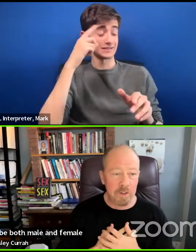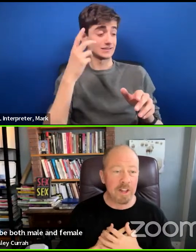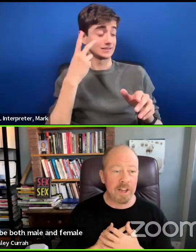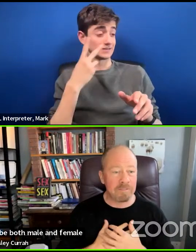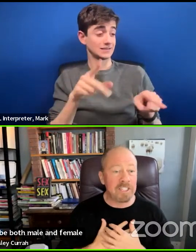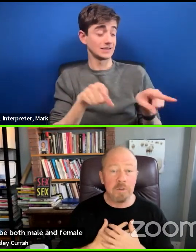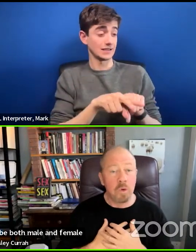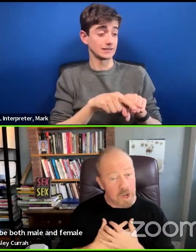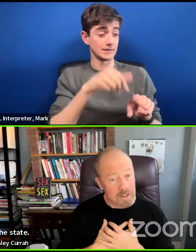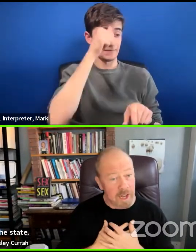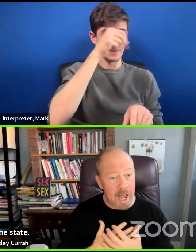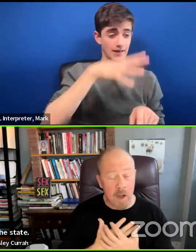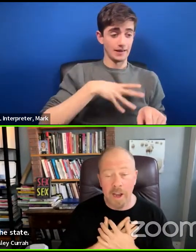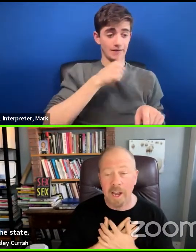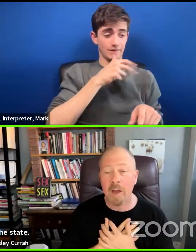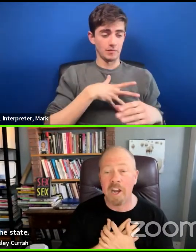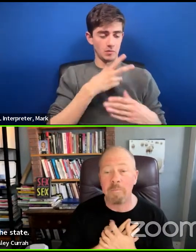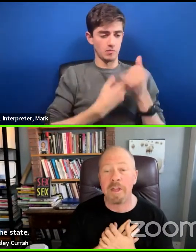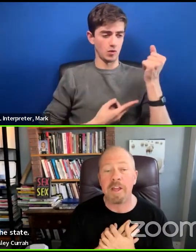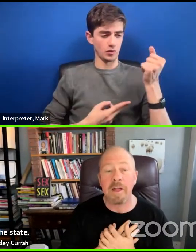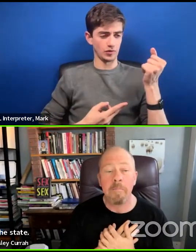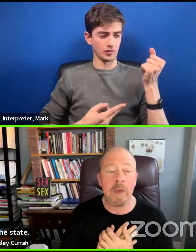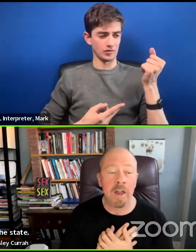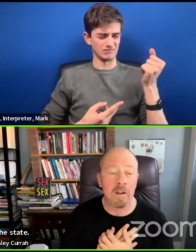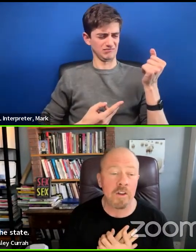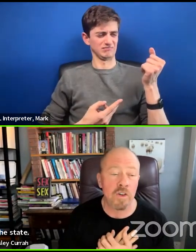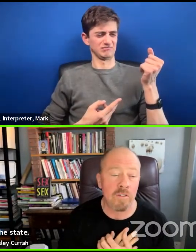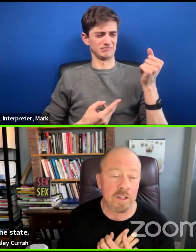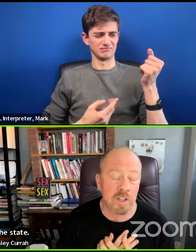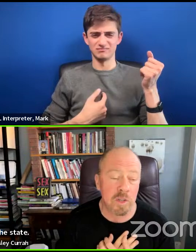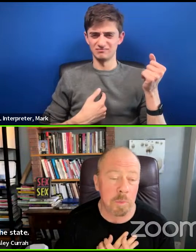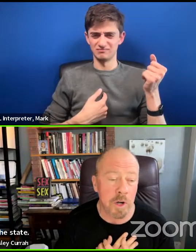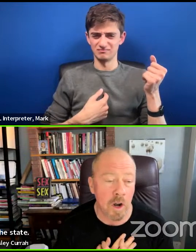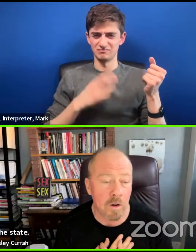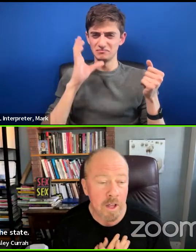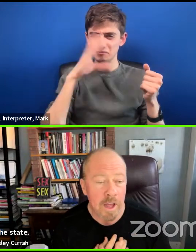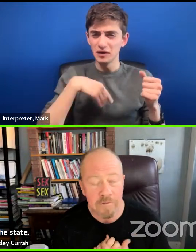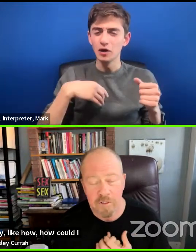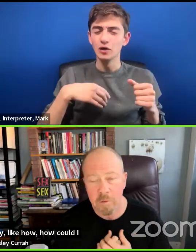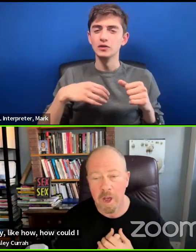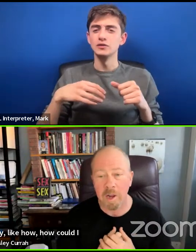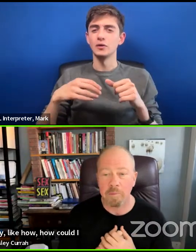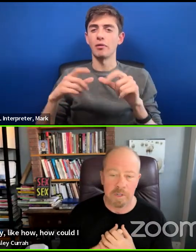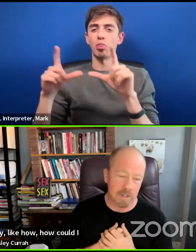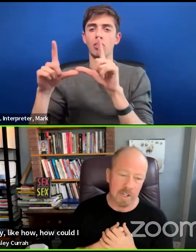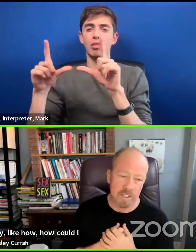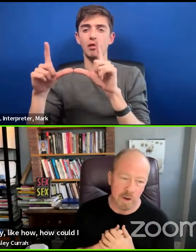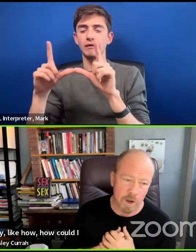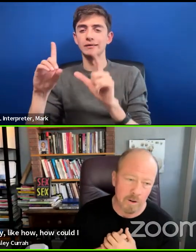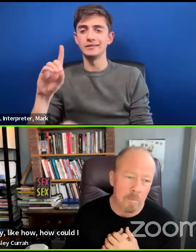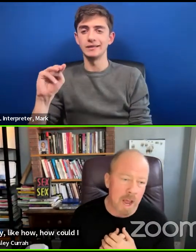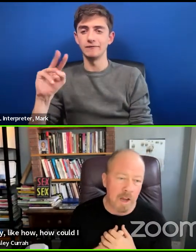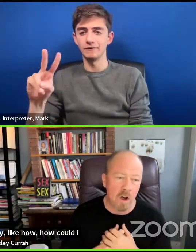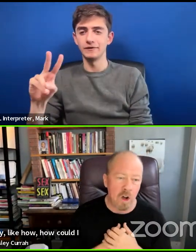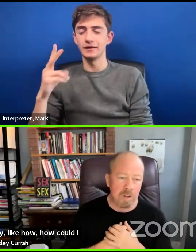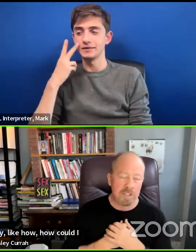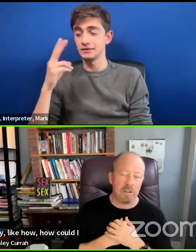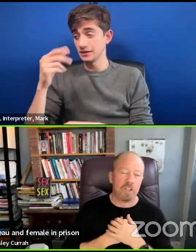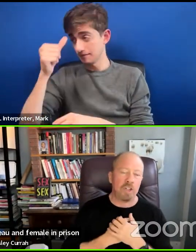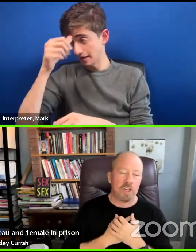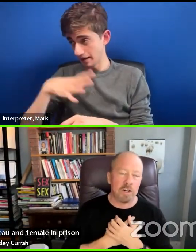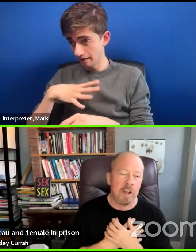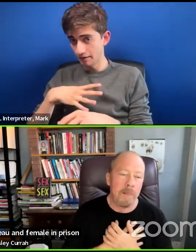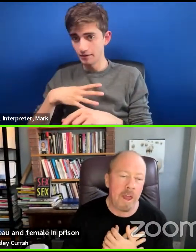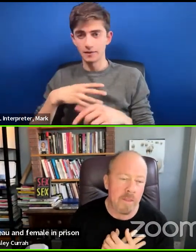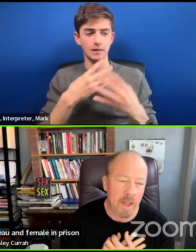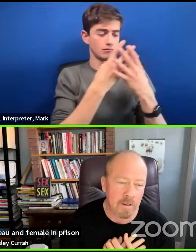it seems crazy. How could I be male at the driver's license bureau and female in prison, et cetera, or male at a homeless